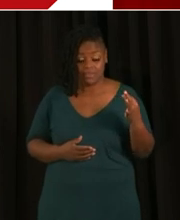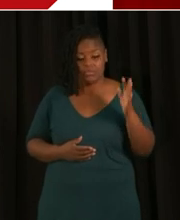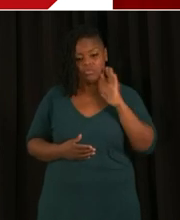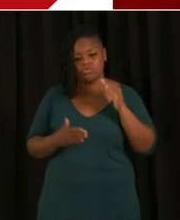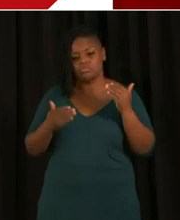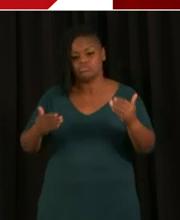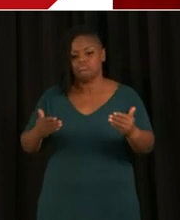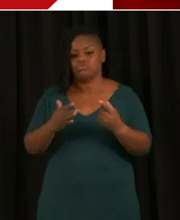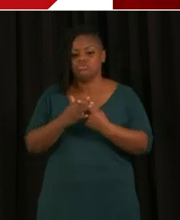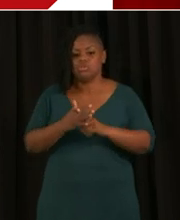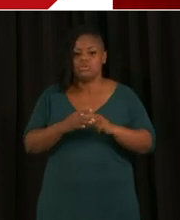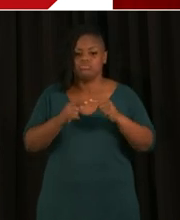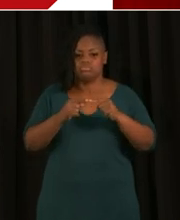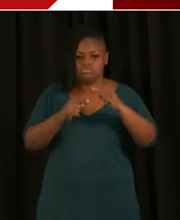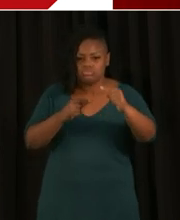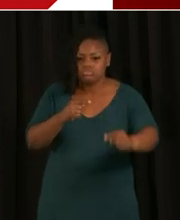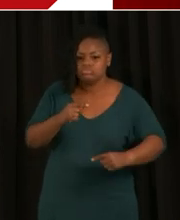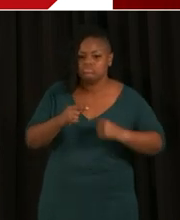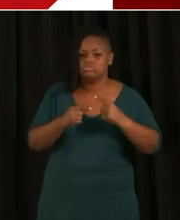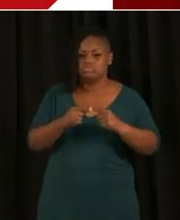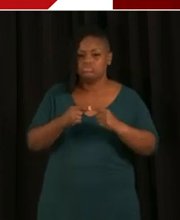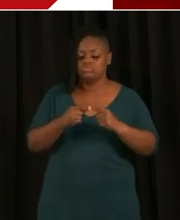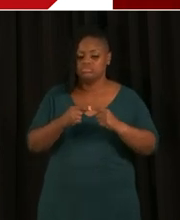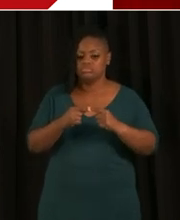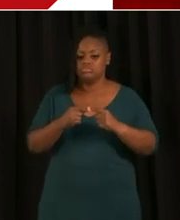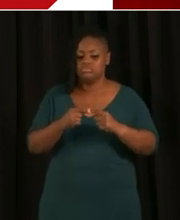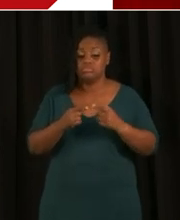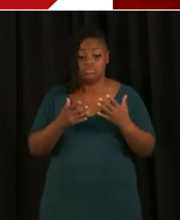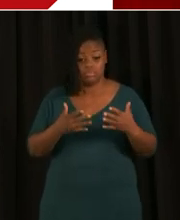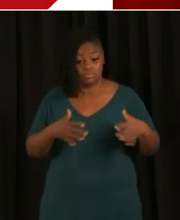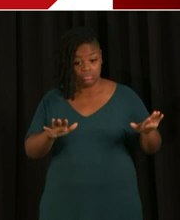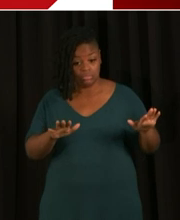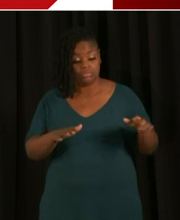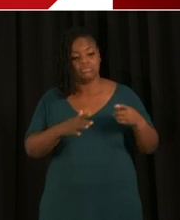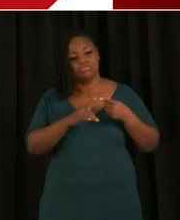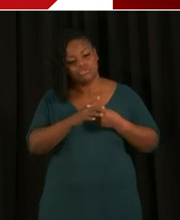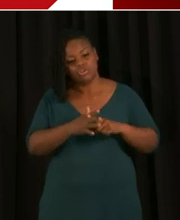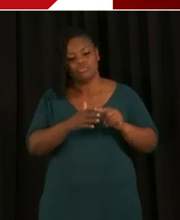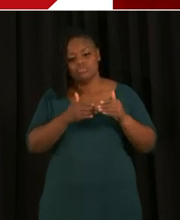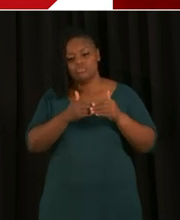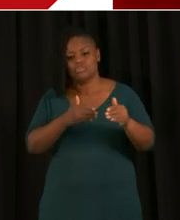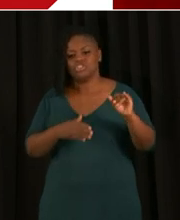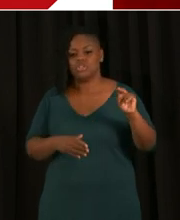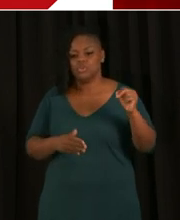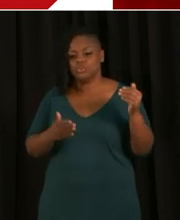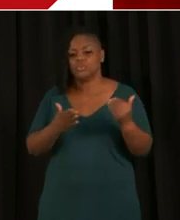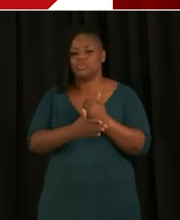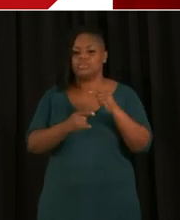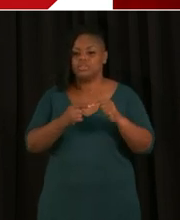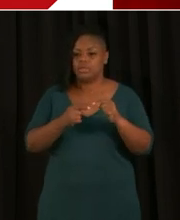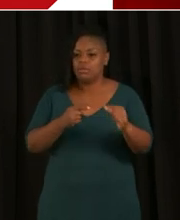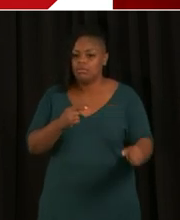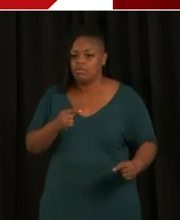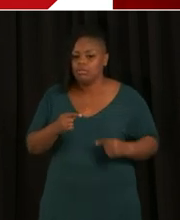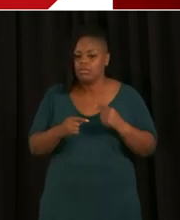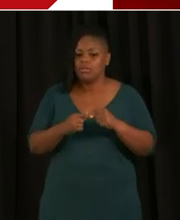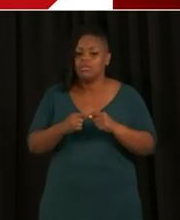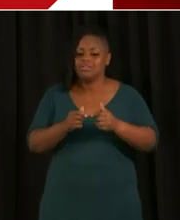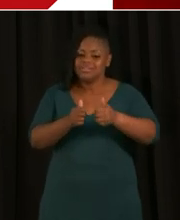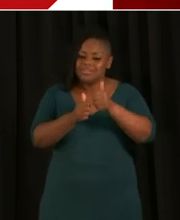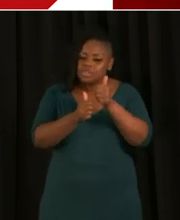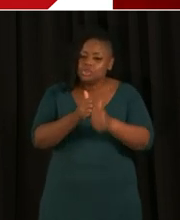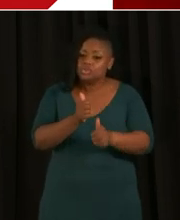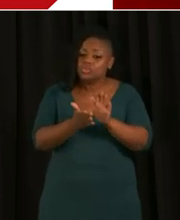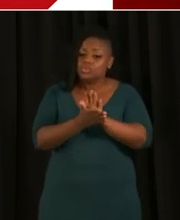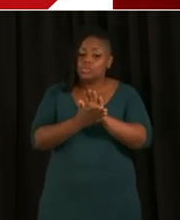beginning in January, we'll begin another round. And each school opens additional classrooms